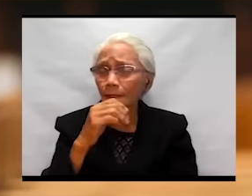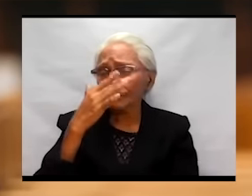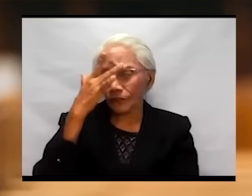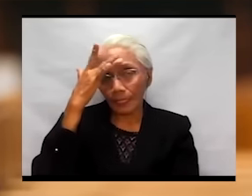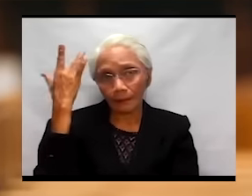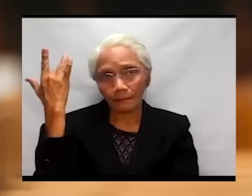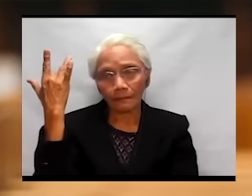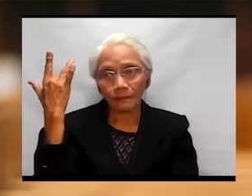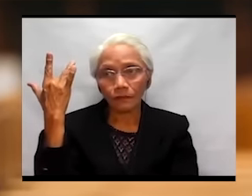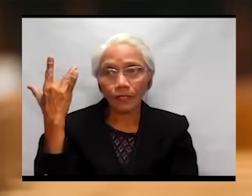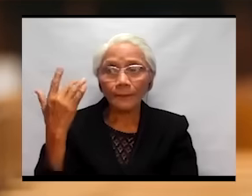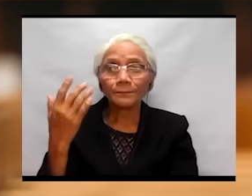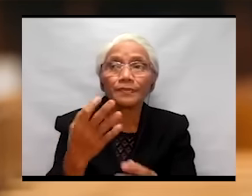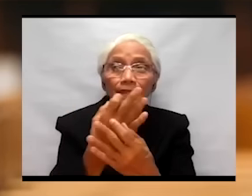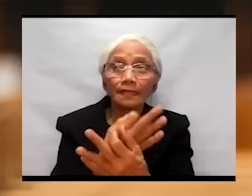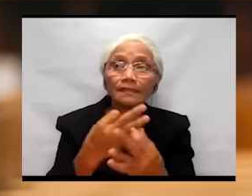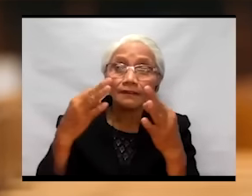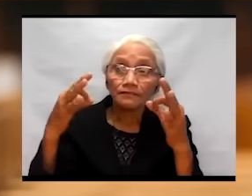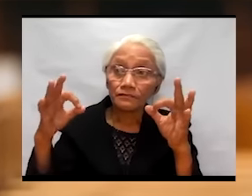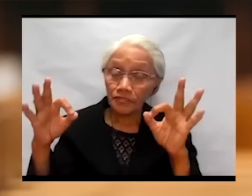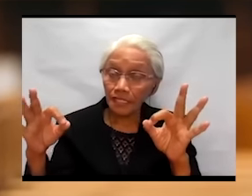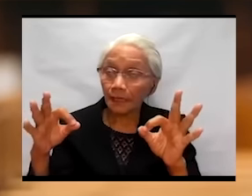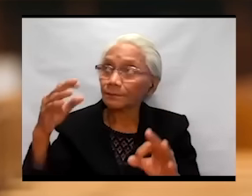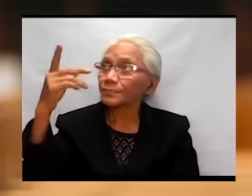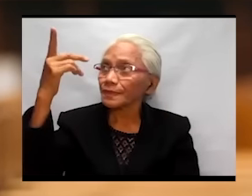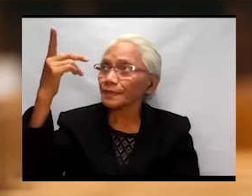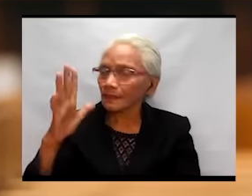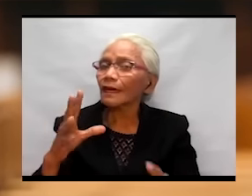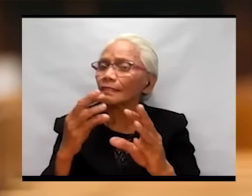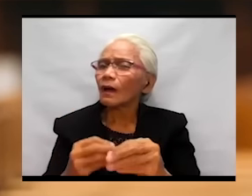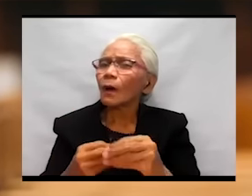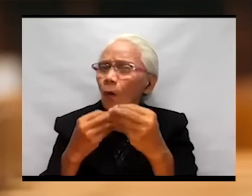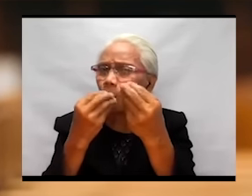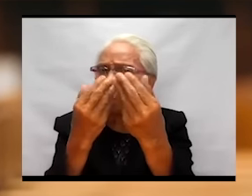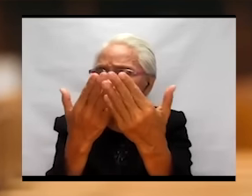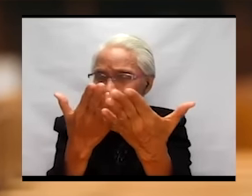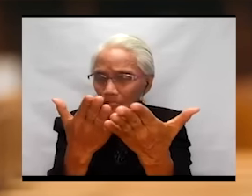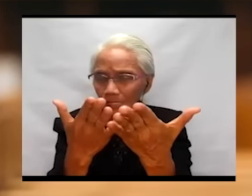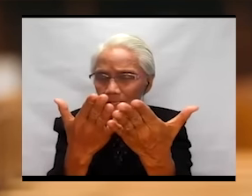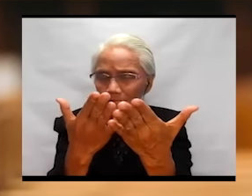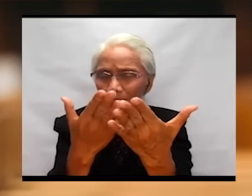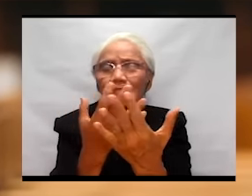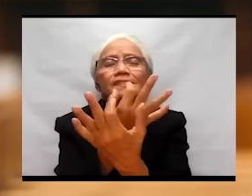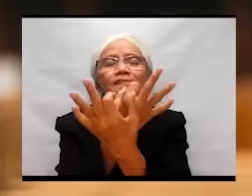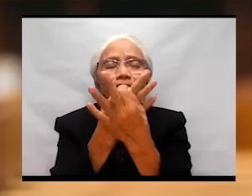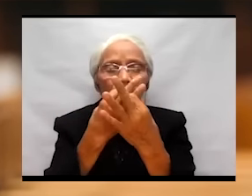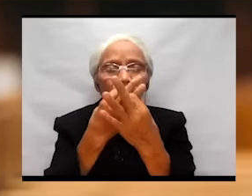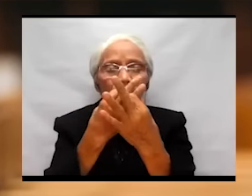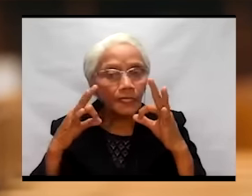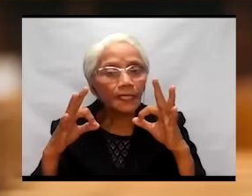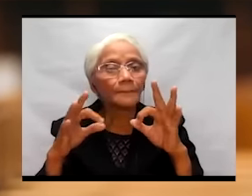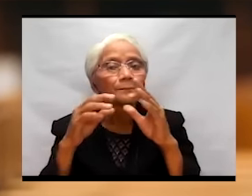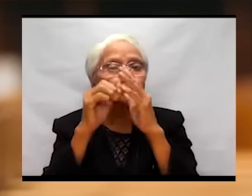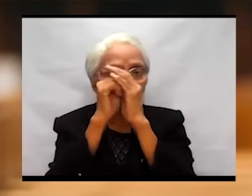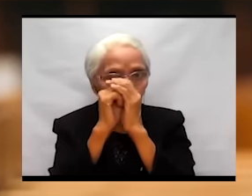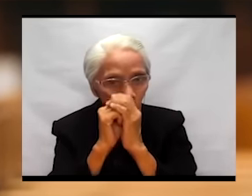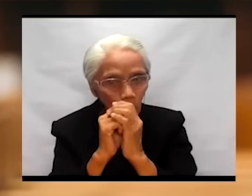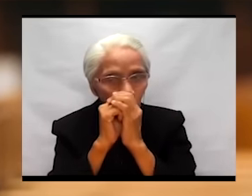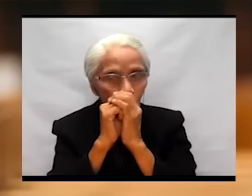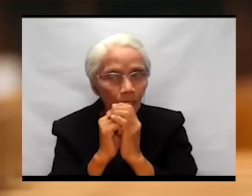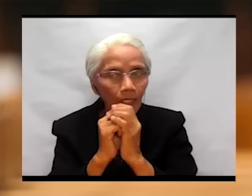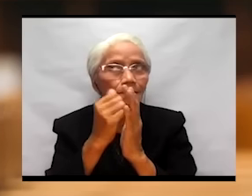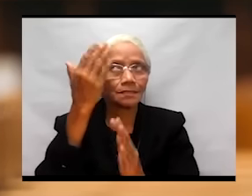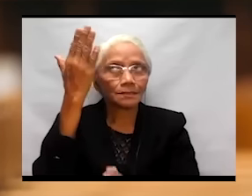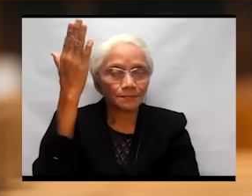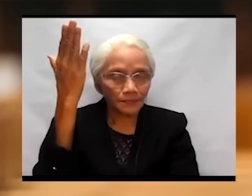that God offers is the freedom to worship Him, to give our